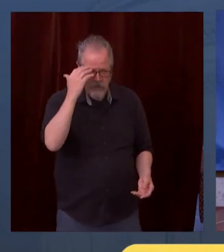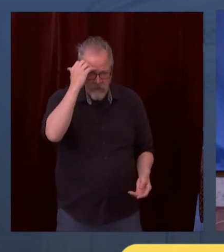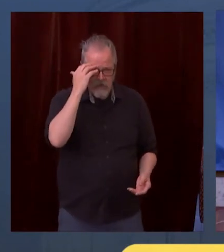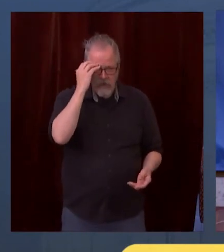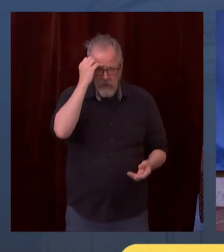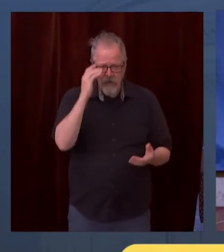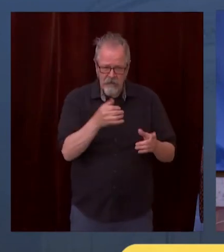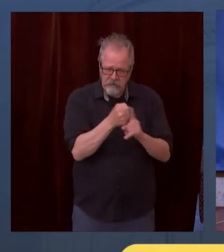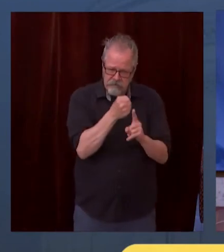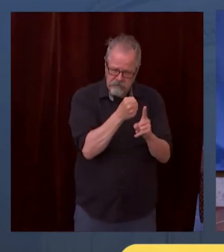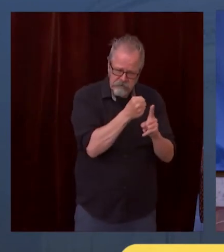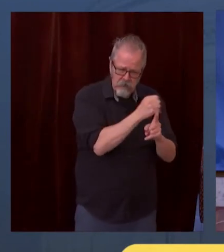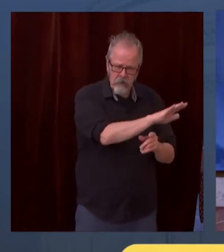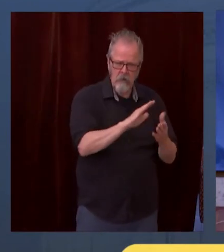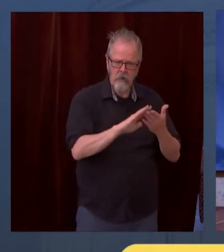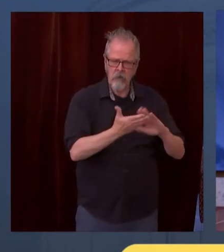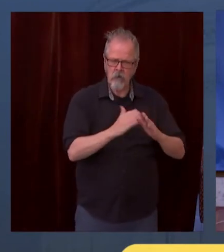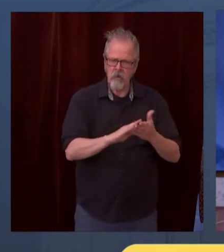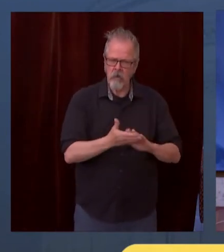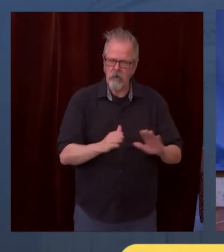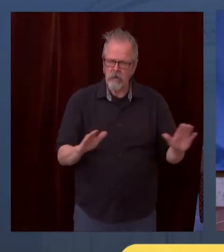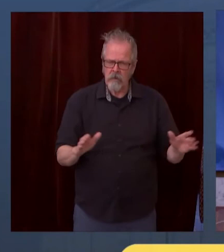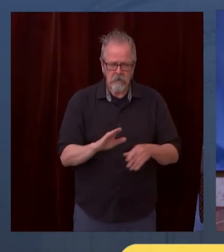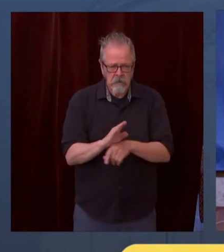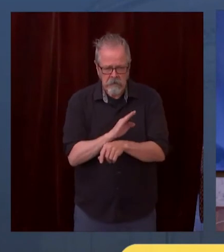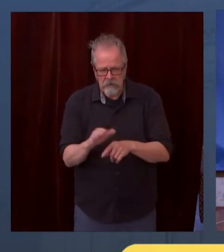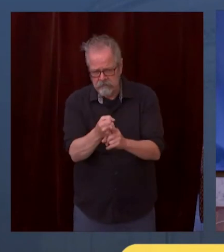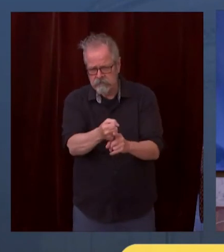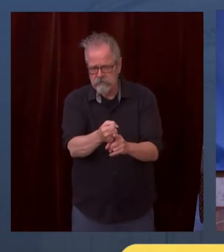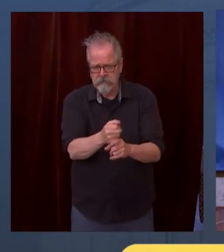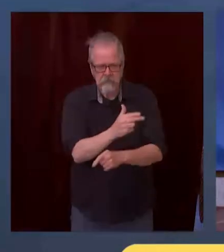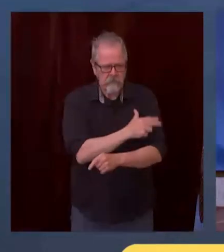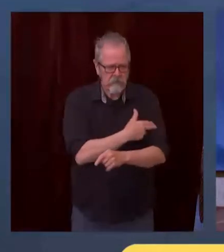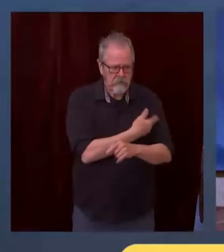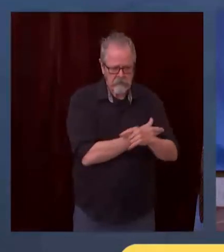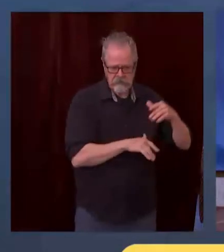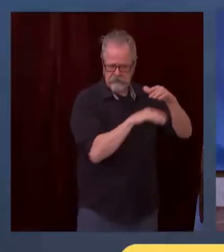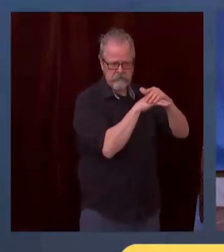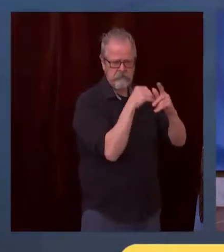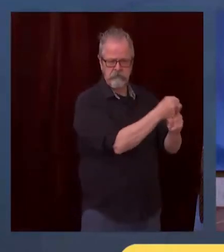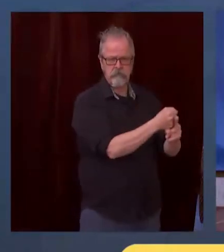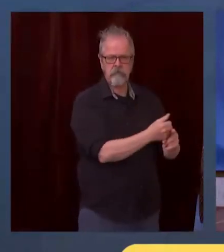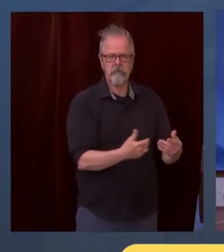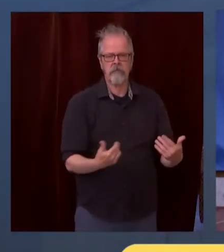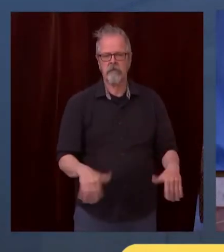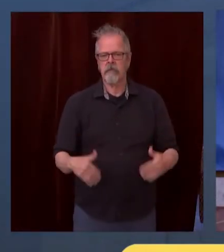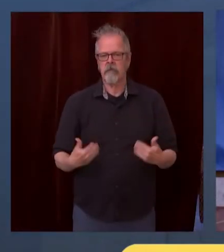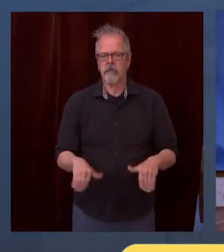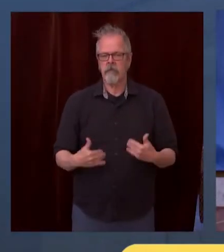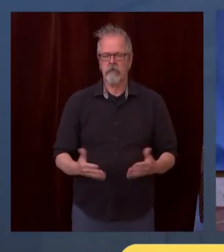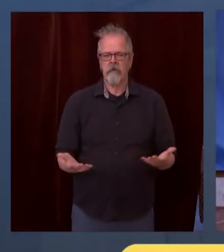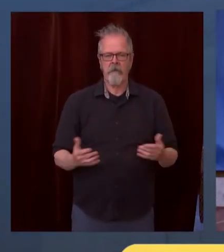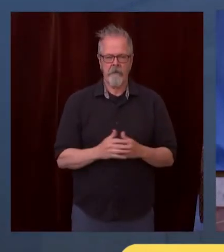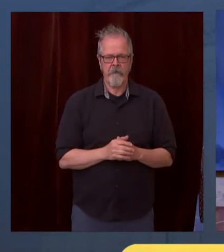care system, and on businesses. We all have a stake in getting vaccinated and continuing to be careful